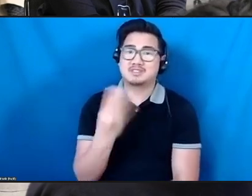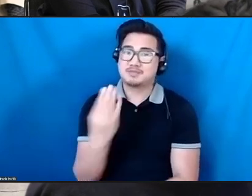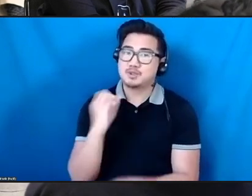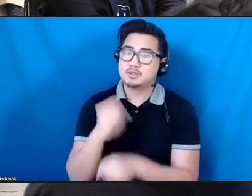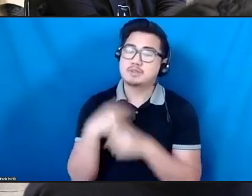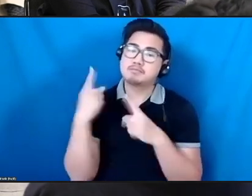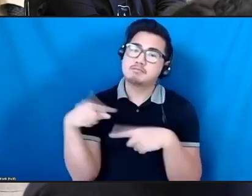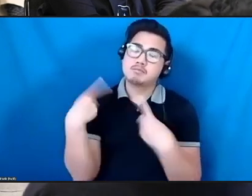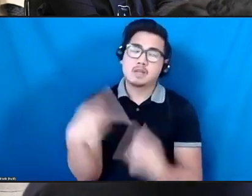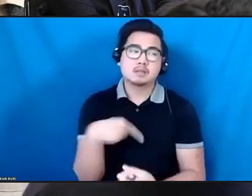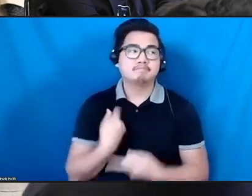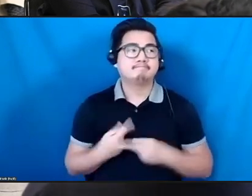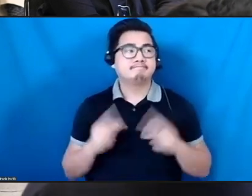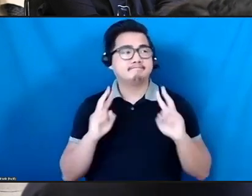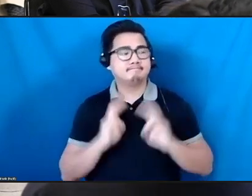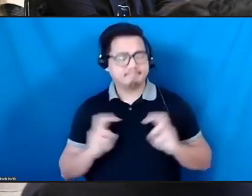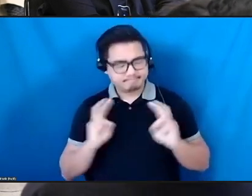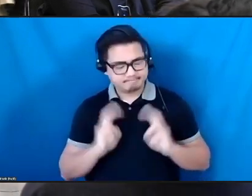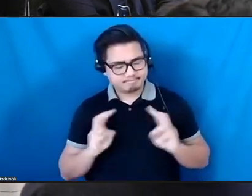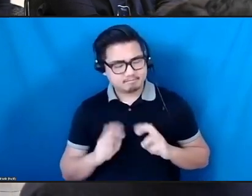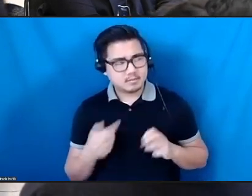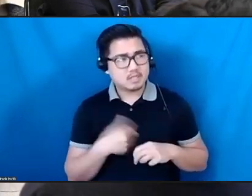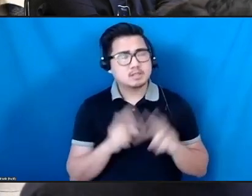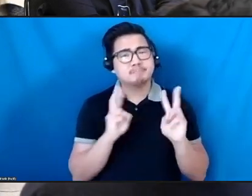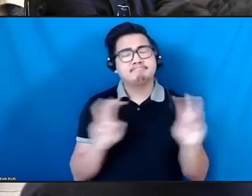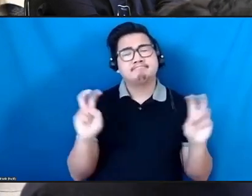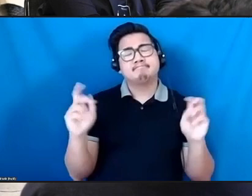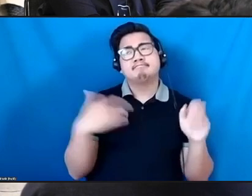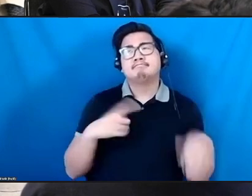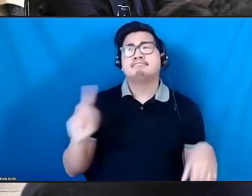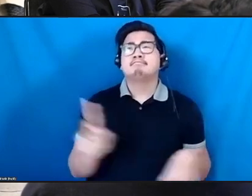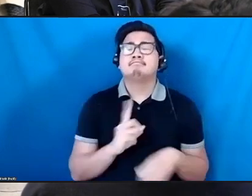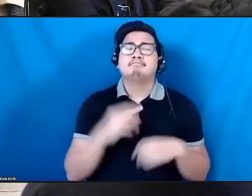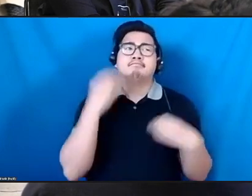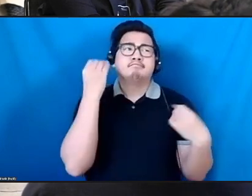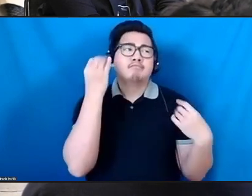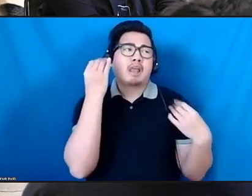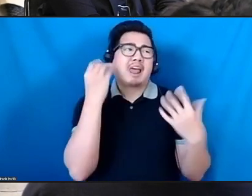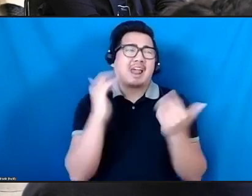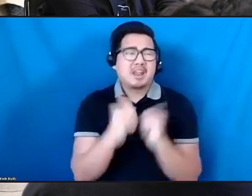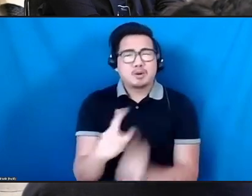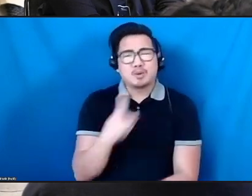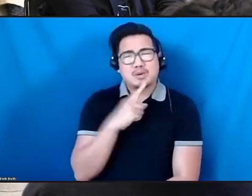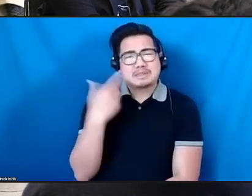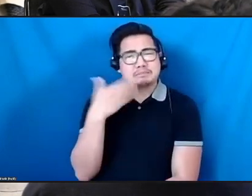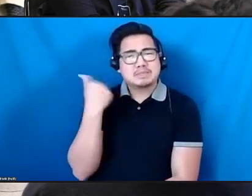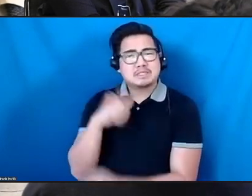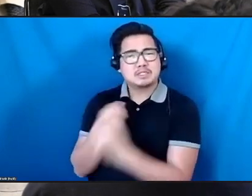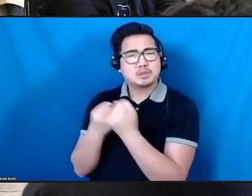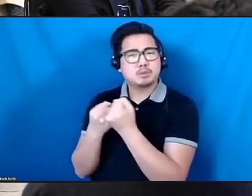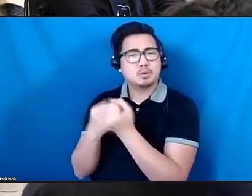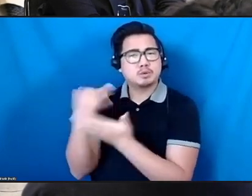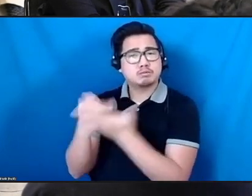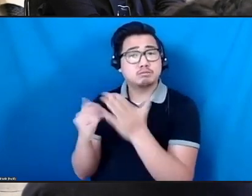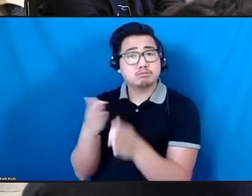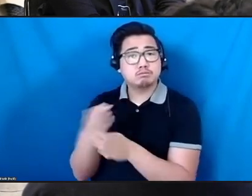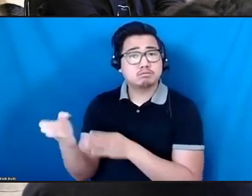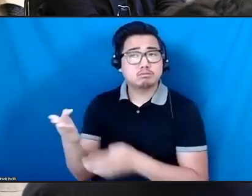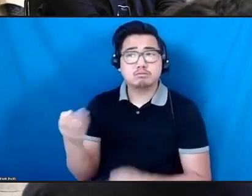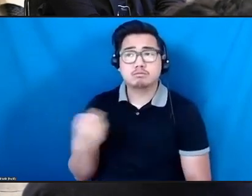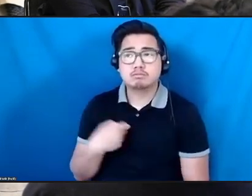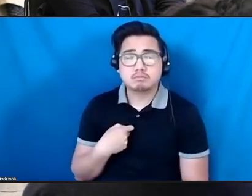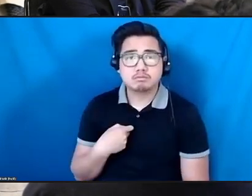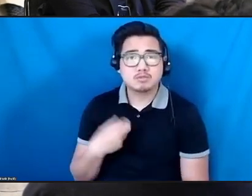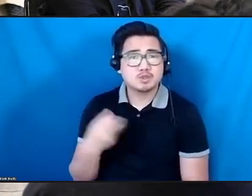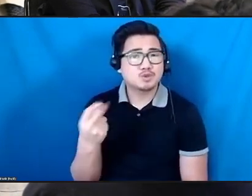about trying to figure out how we best support the field. And it's okay to be a funder and actually not